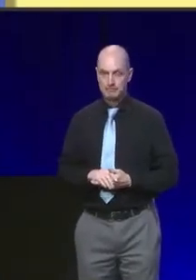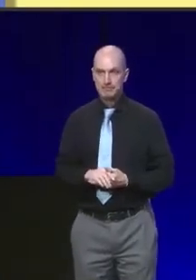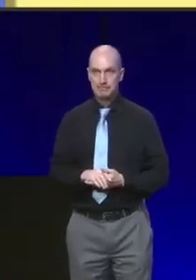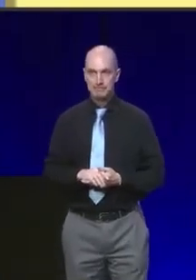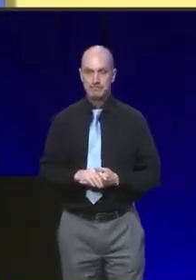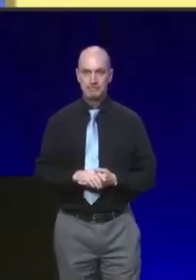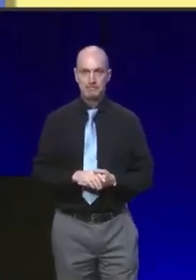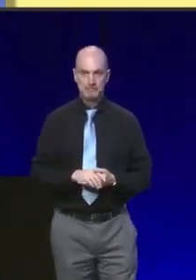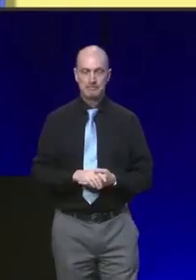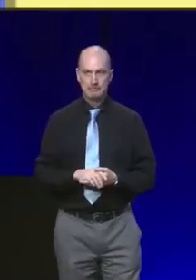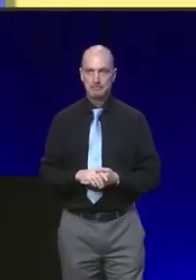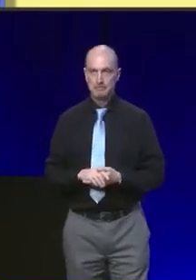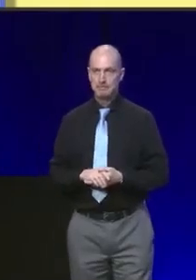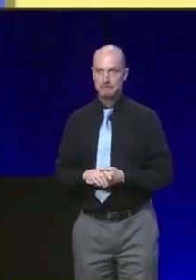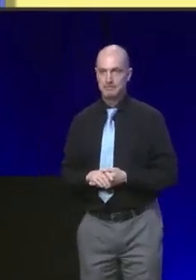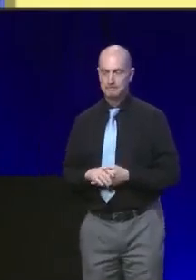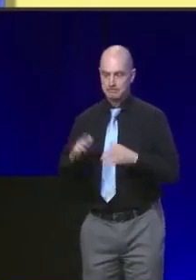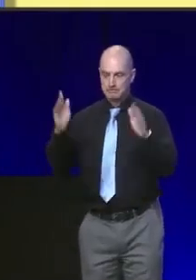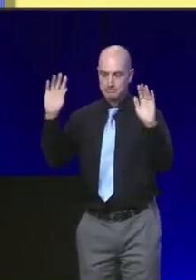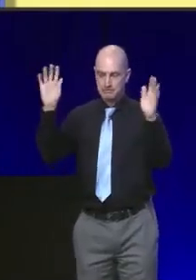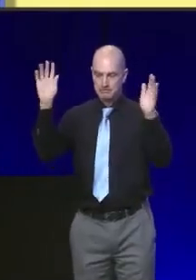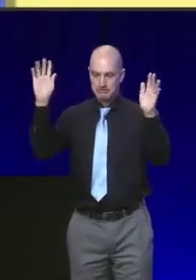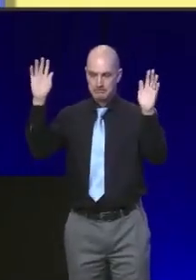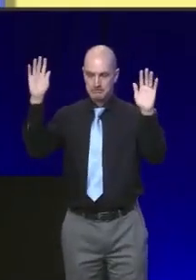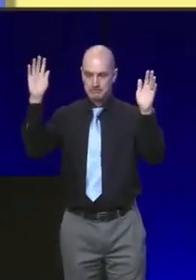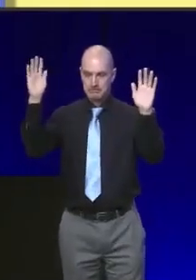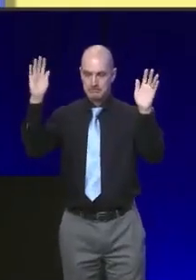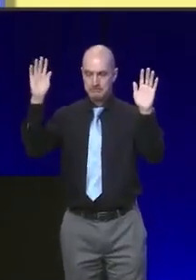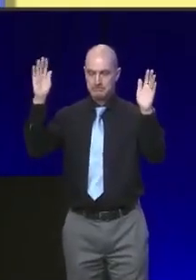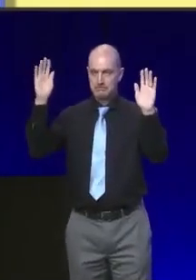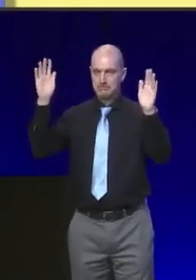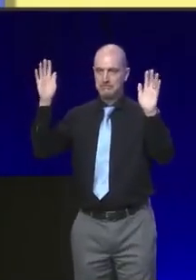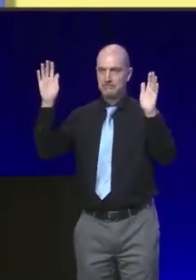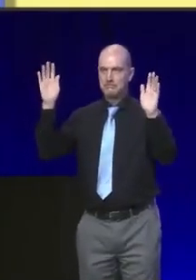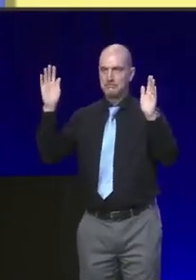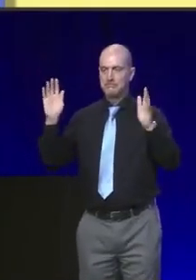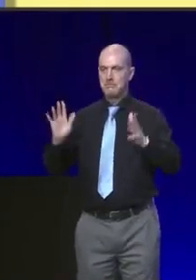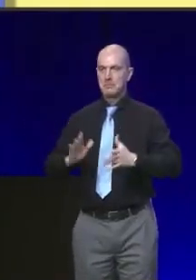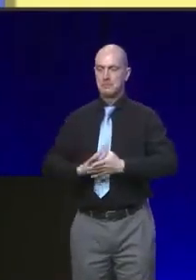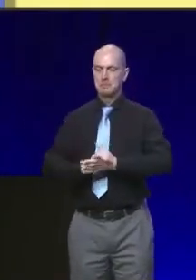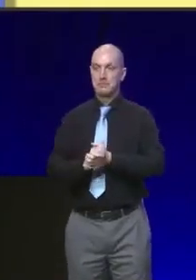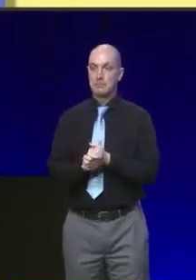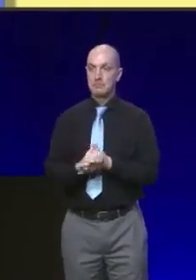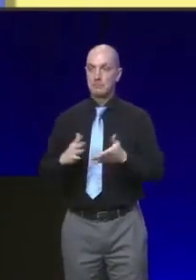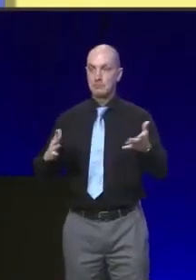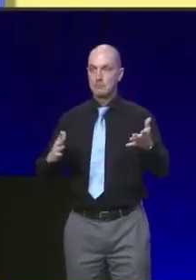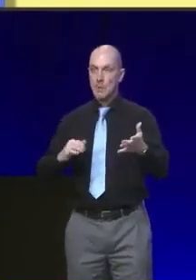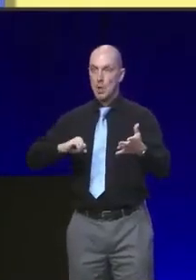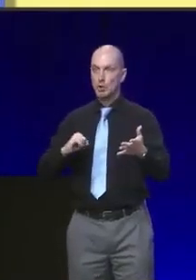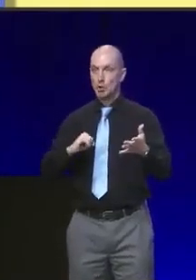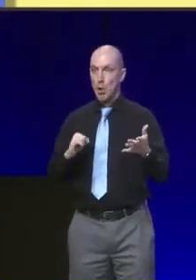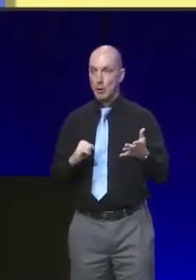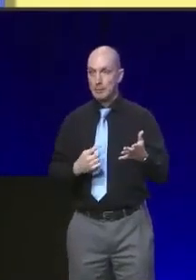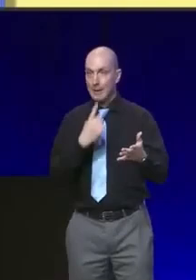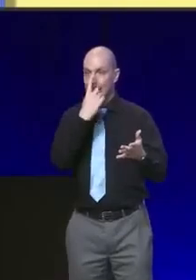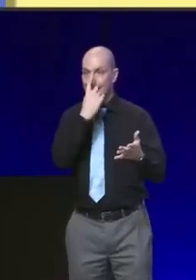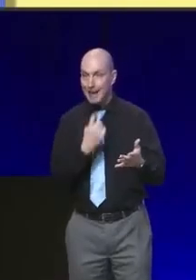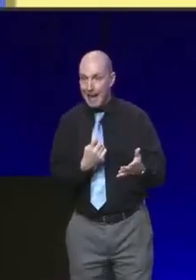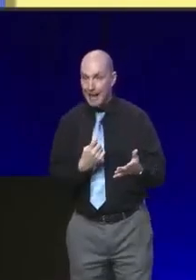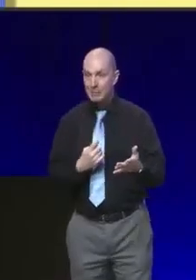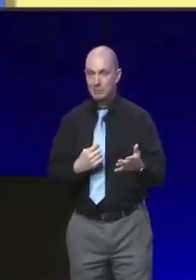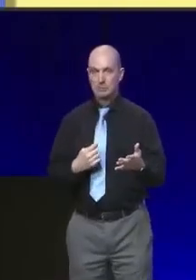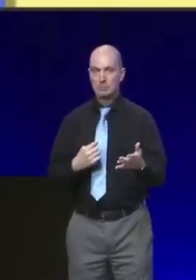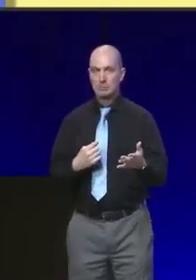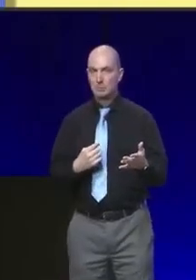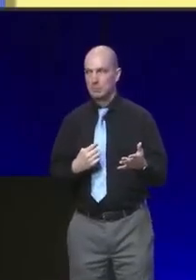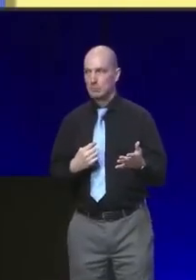be able to achieve that? We are